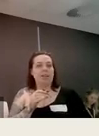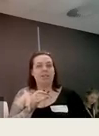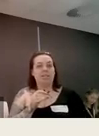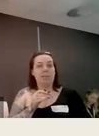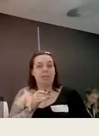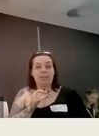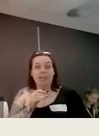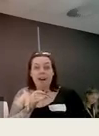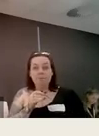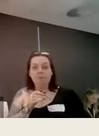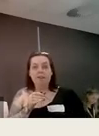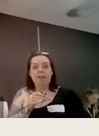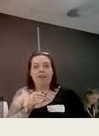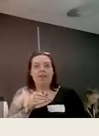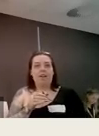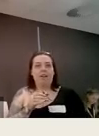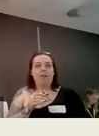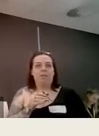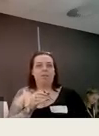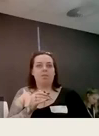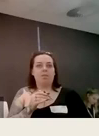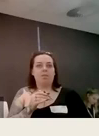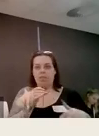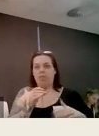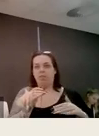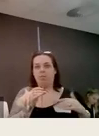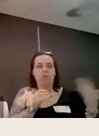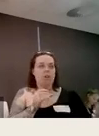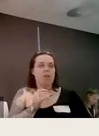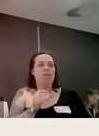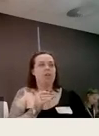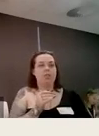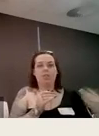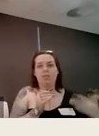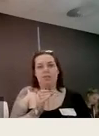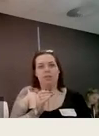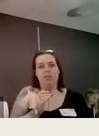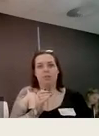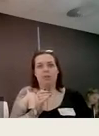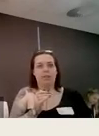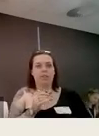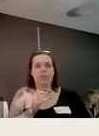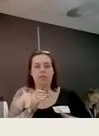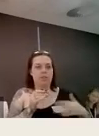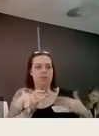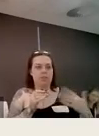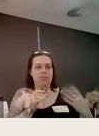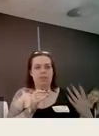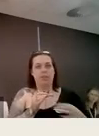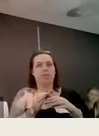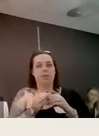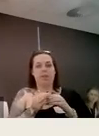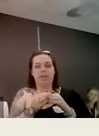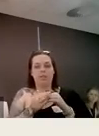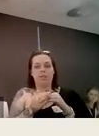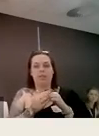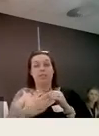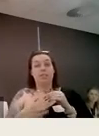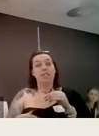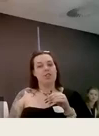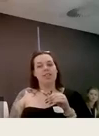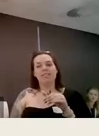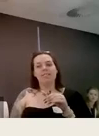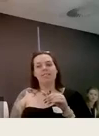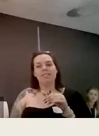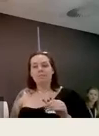experiences as well as disabled staff um ranging from neurodivergence physical disabilities cognition issues learning